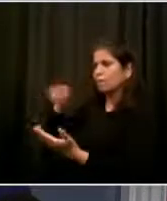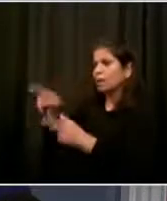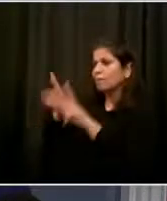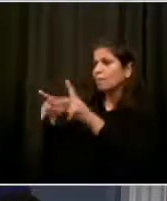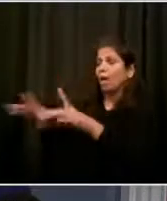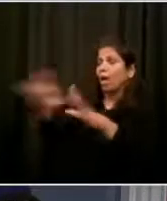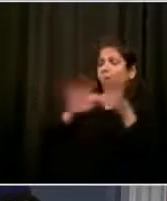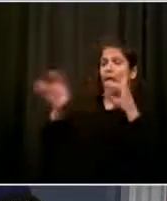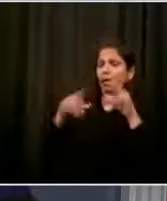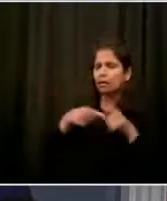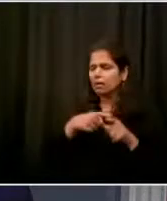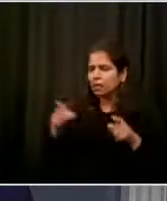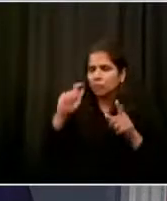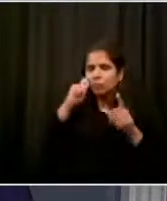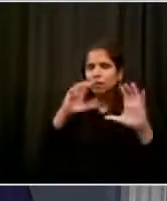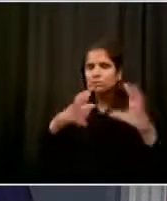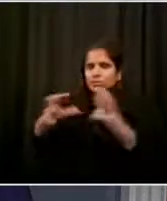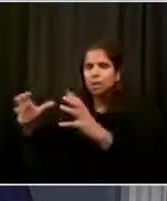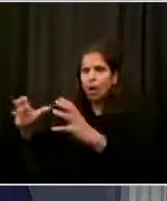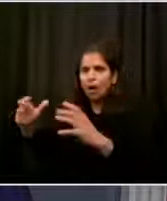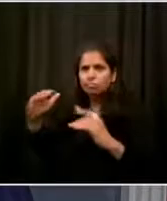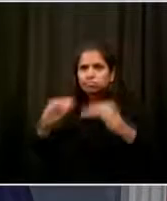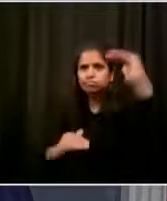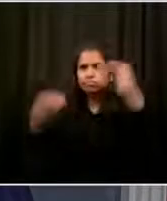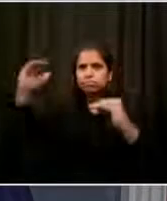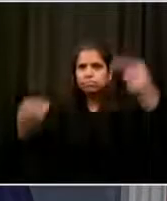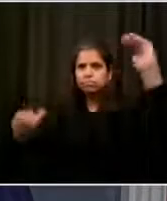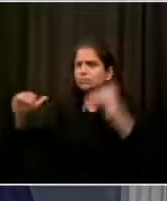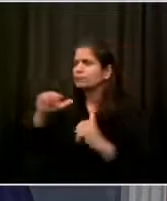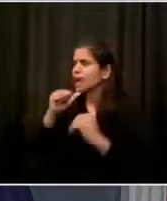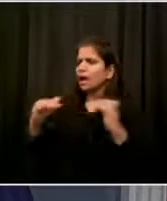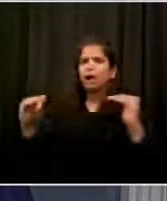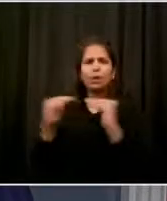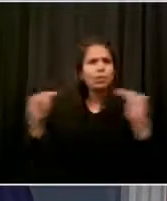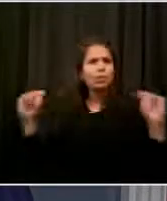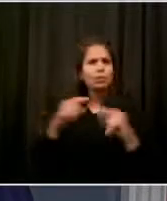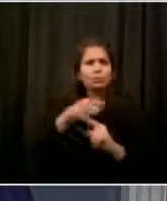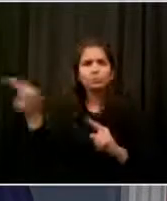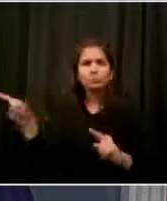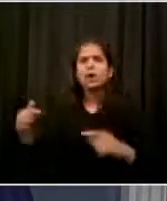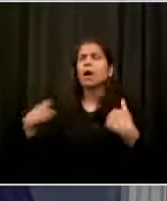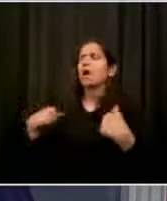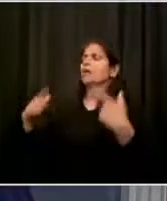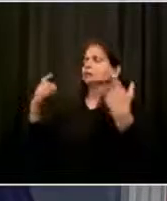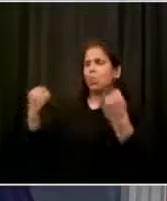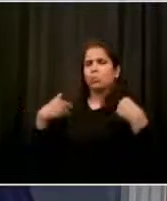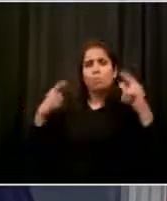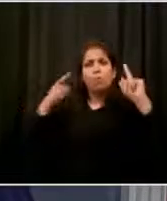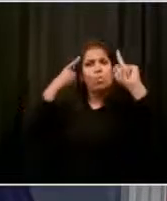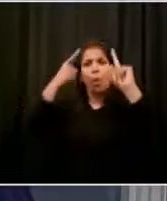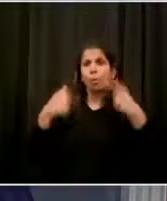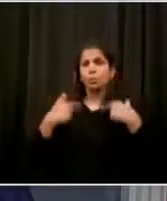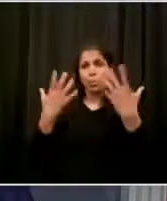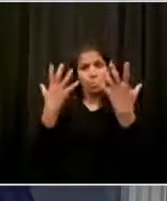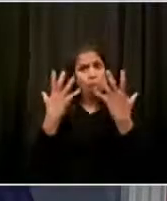that is just, a city that hears and sees all its people and acts in their interests.